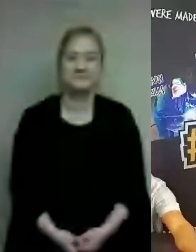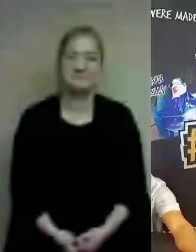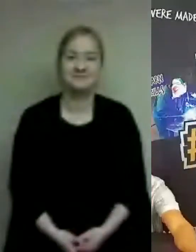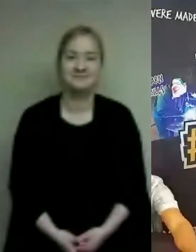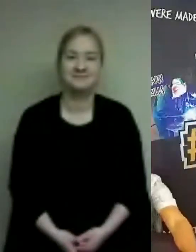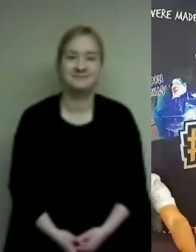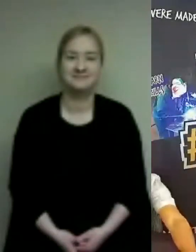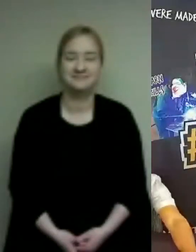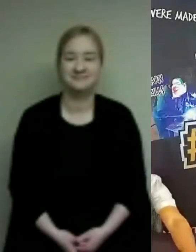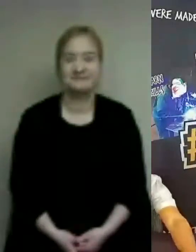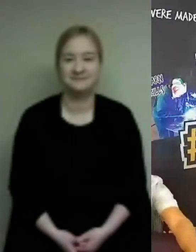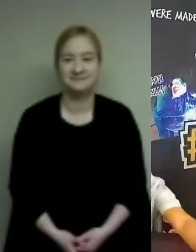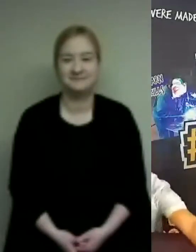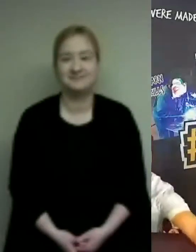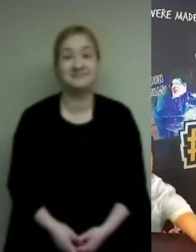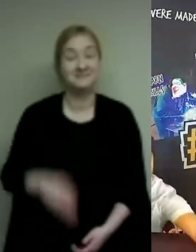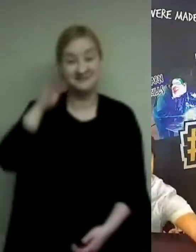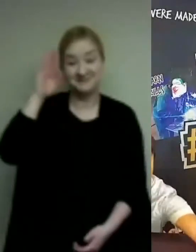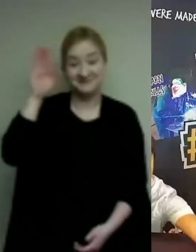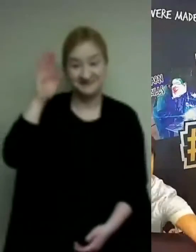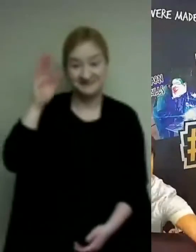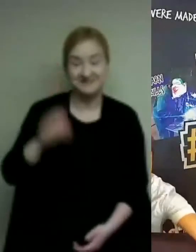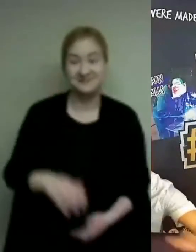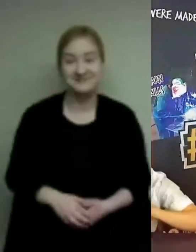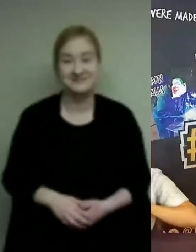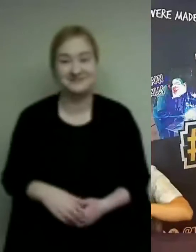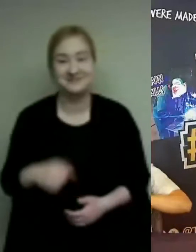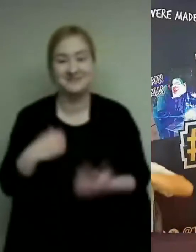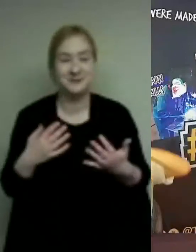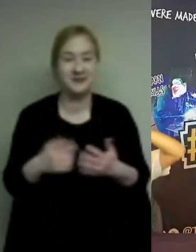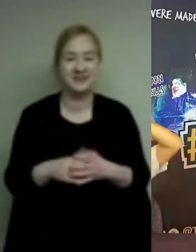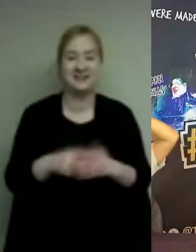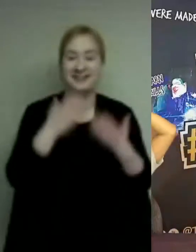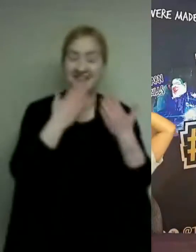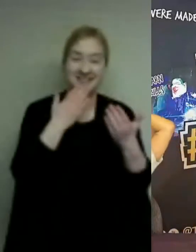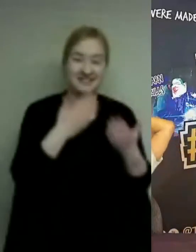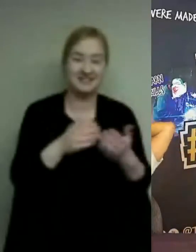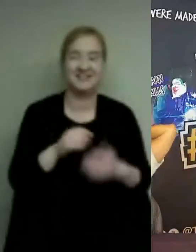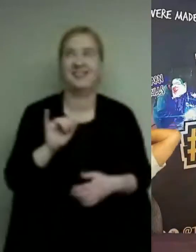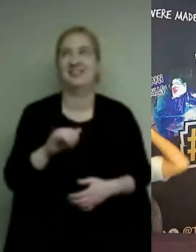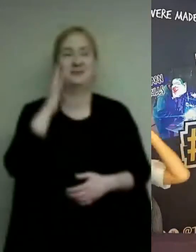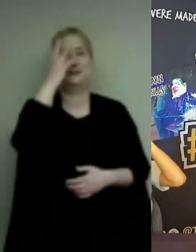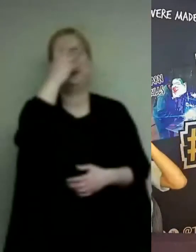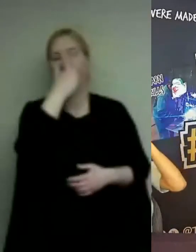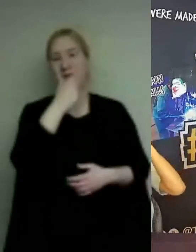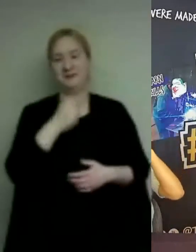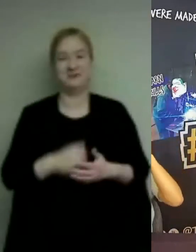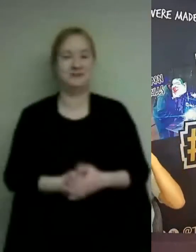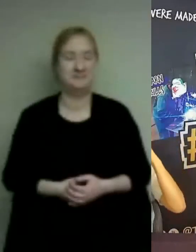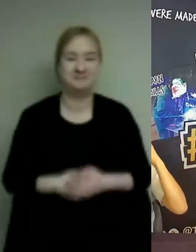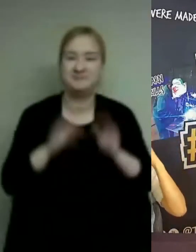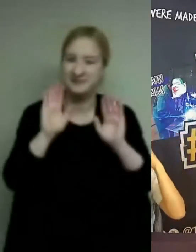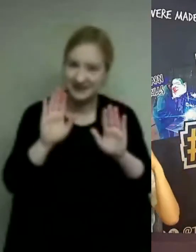learn to understand hey guys just waiting for me to come on thank you that was beautiful that was an